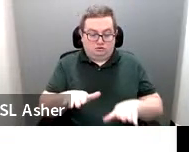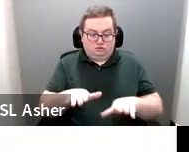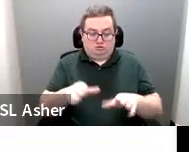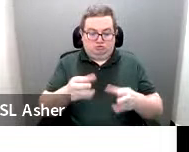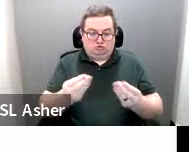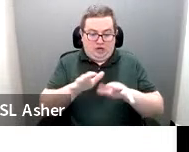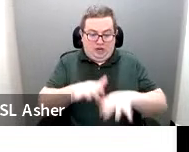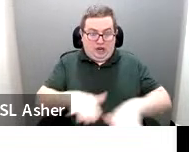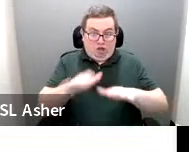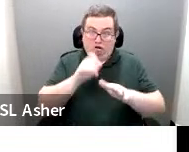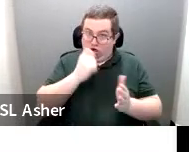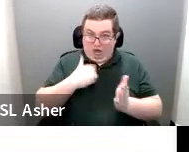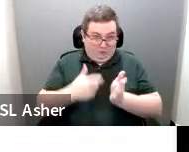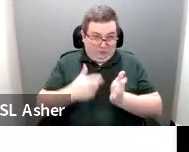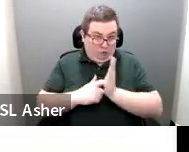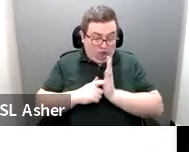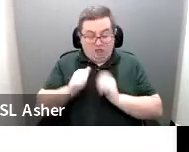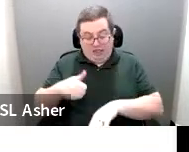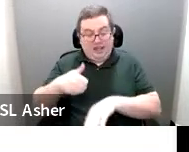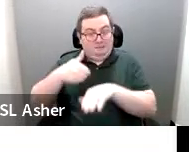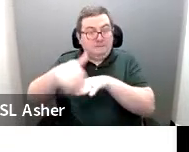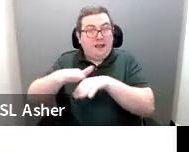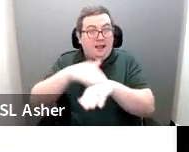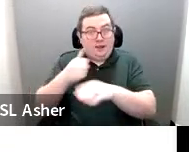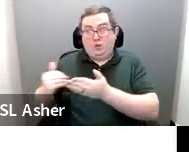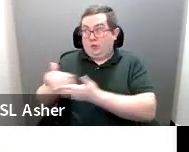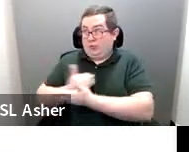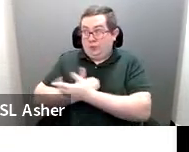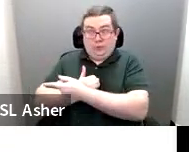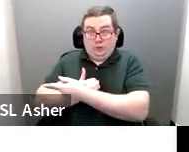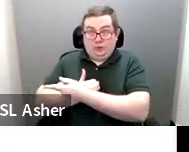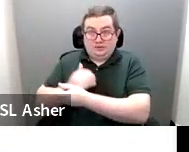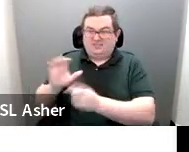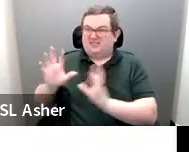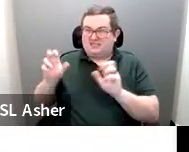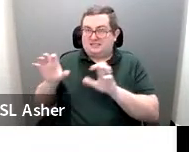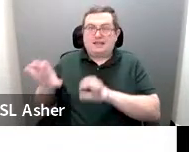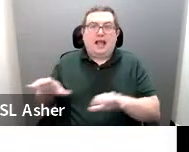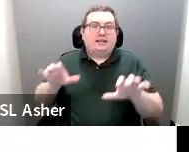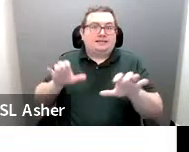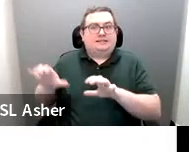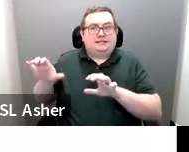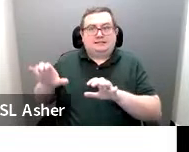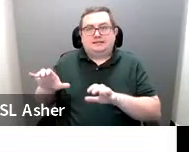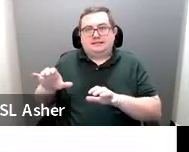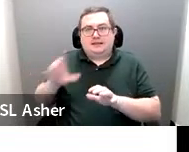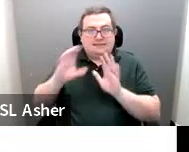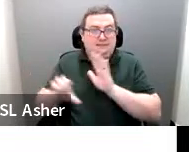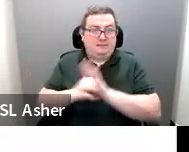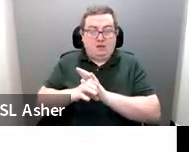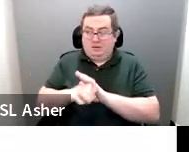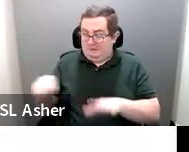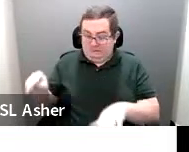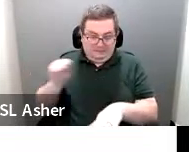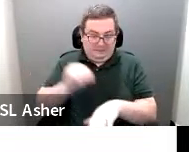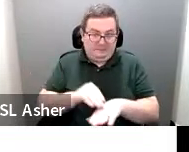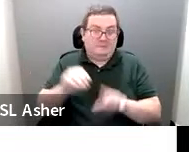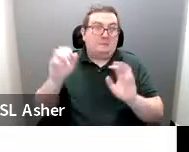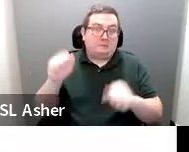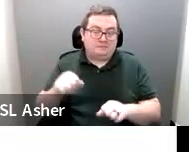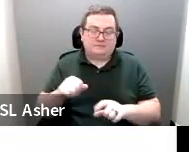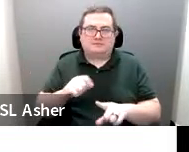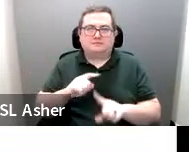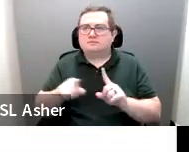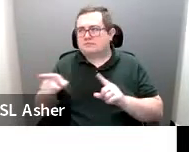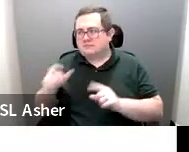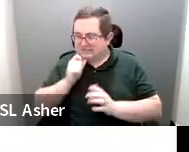have a requirement on the ground, you can paint that new active symbol of accessibility if you want, but that is